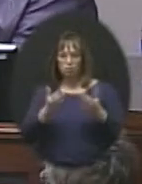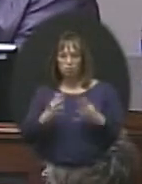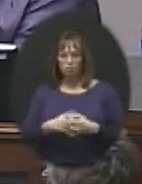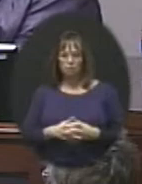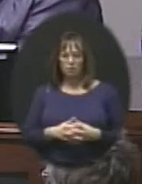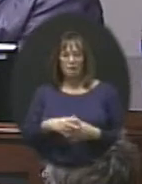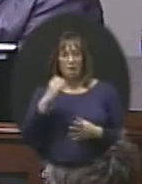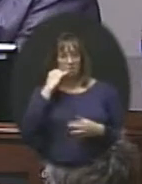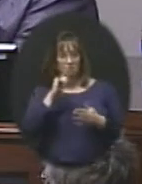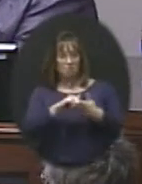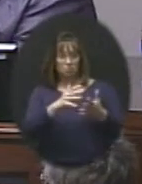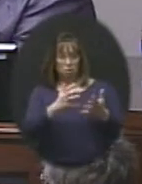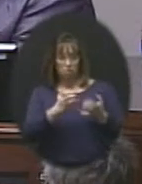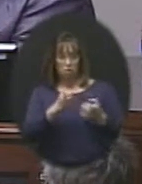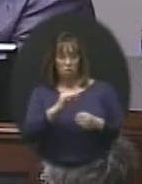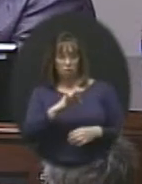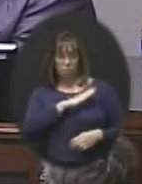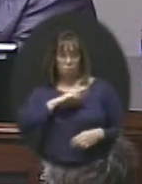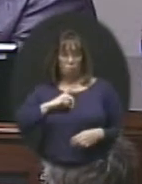If that's the desire of the board.